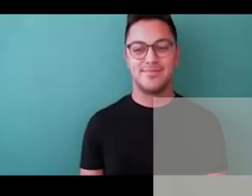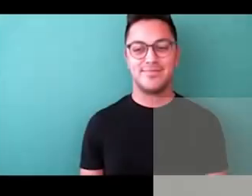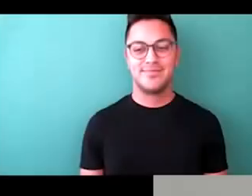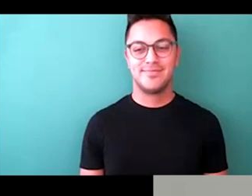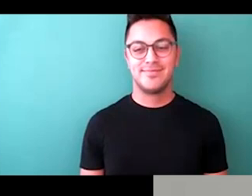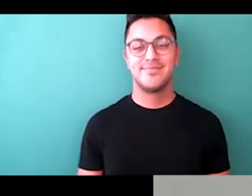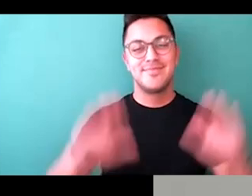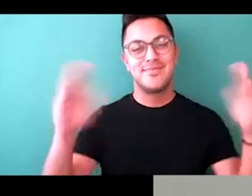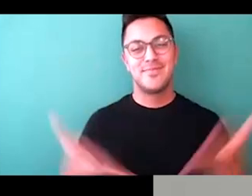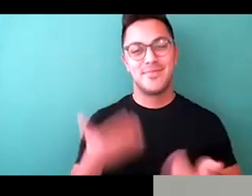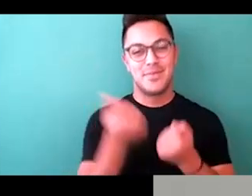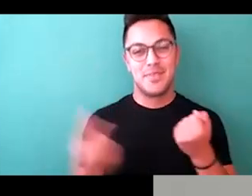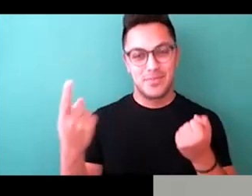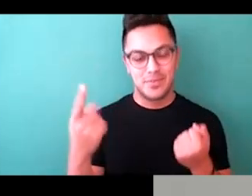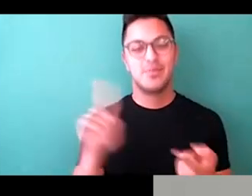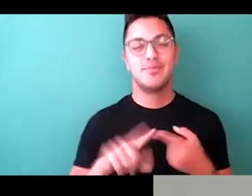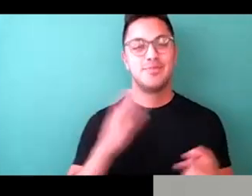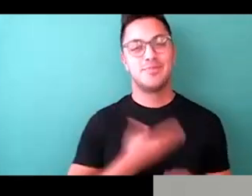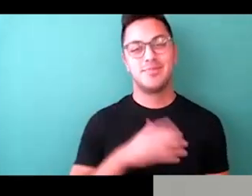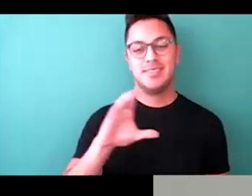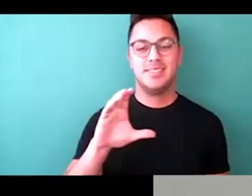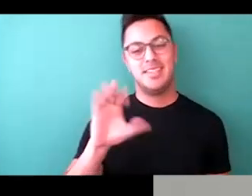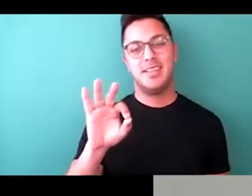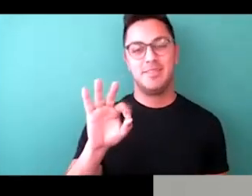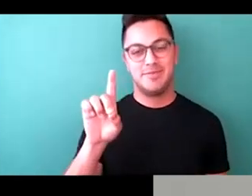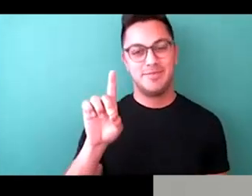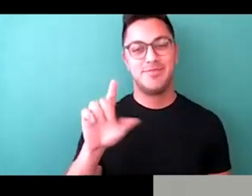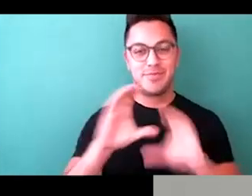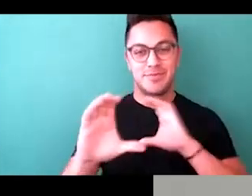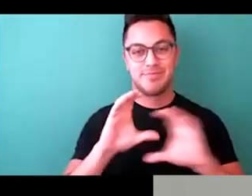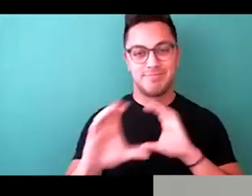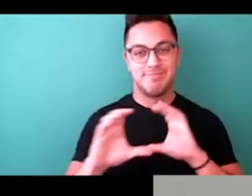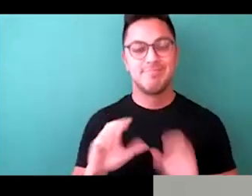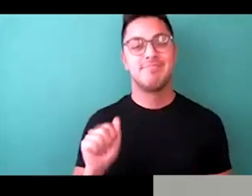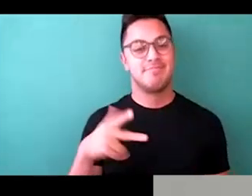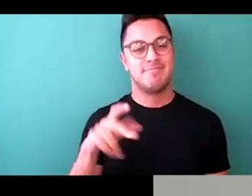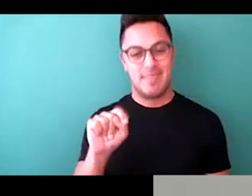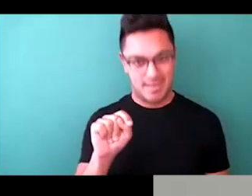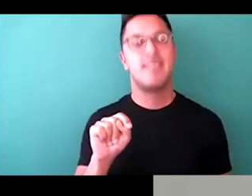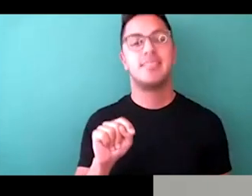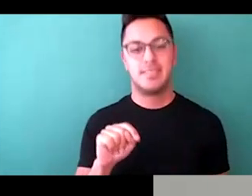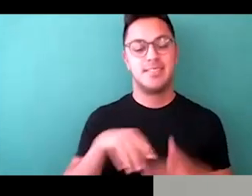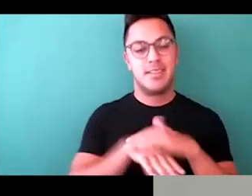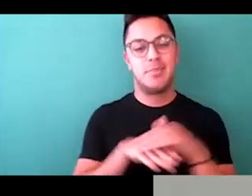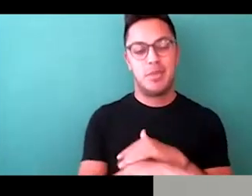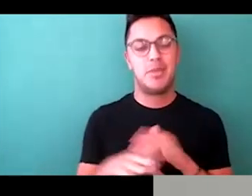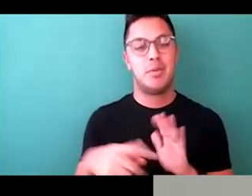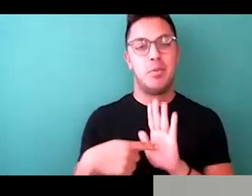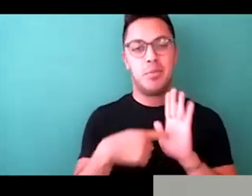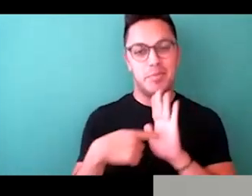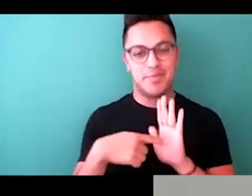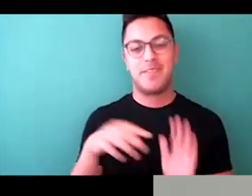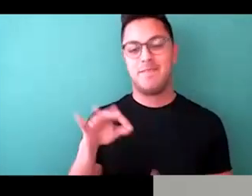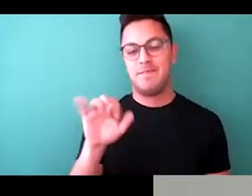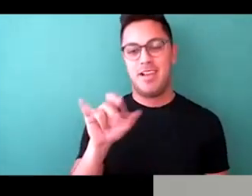Welcome, everyone, to our CFDA conversation, the path to accessibility for New York Fashion Week, which we bring to you in